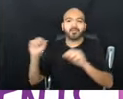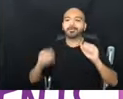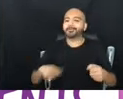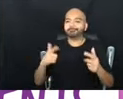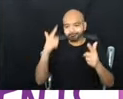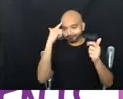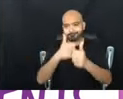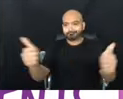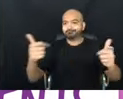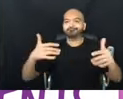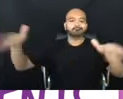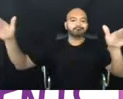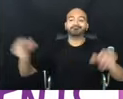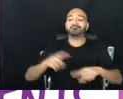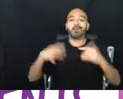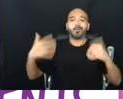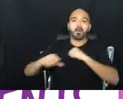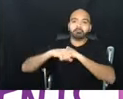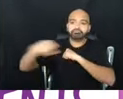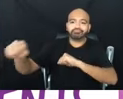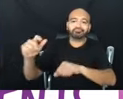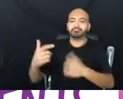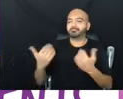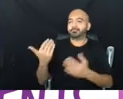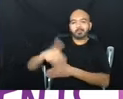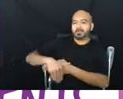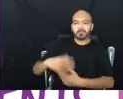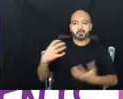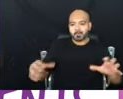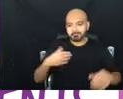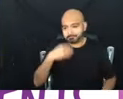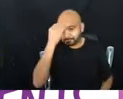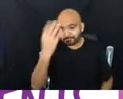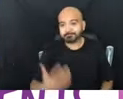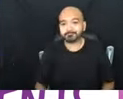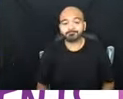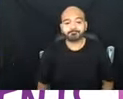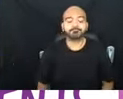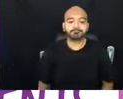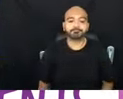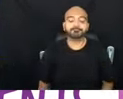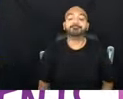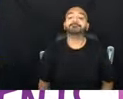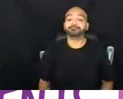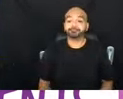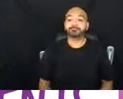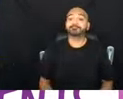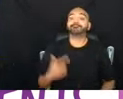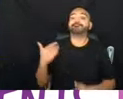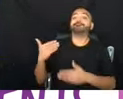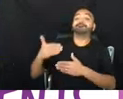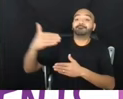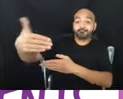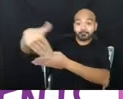do, but I don't want to keep everybody for too long tonight. There's a part, um, where we will have an opportunity to